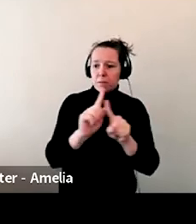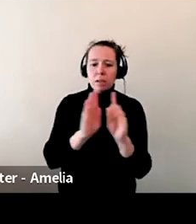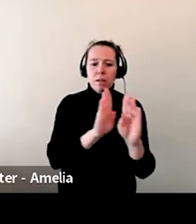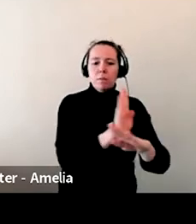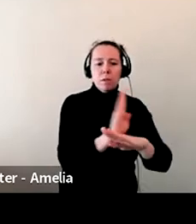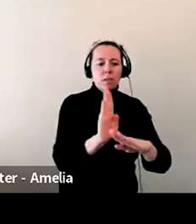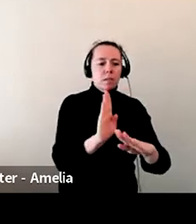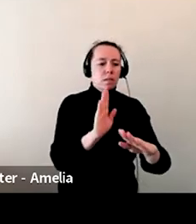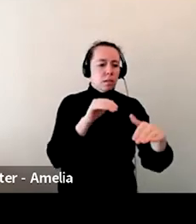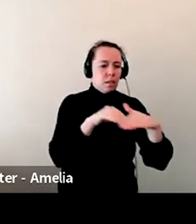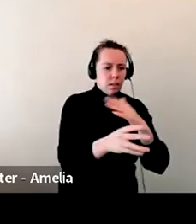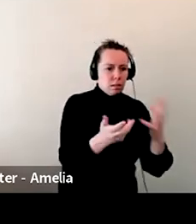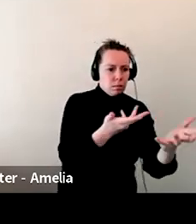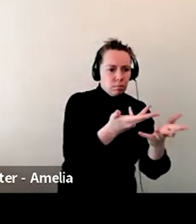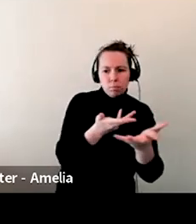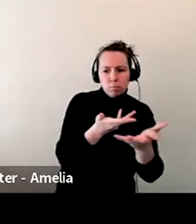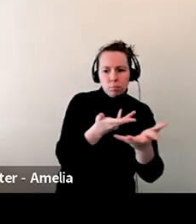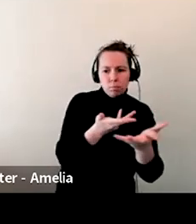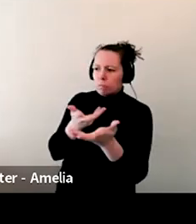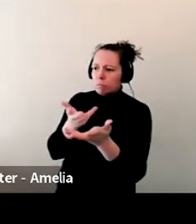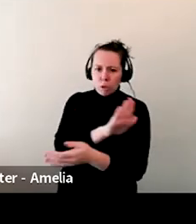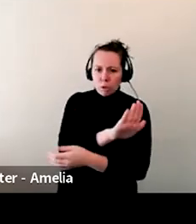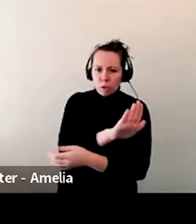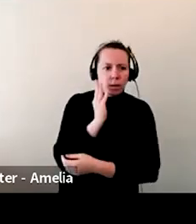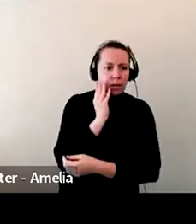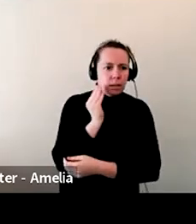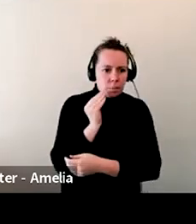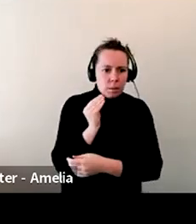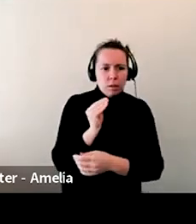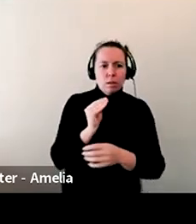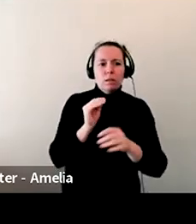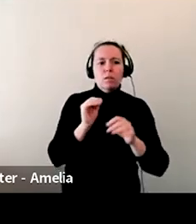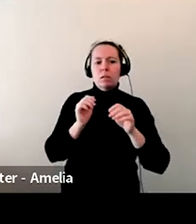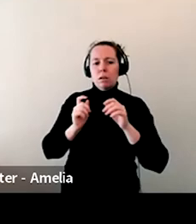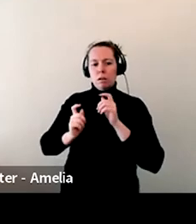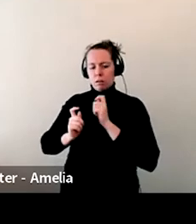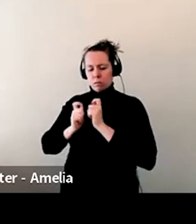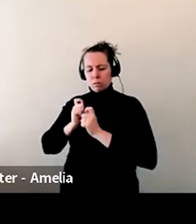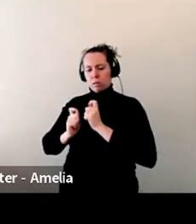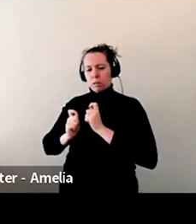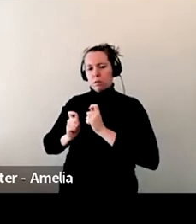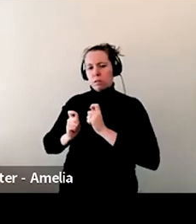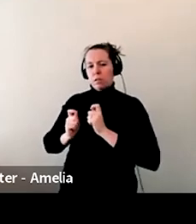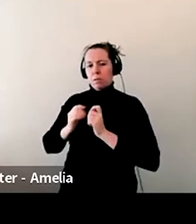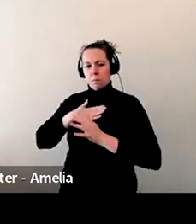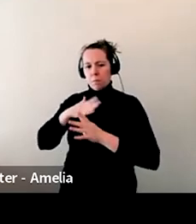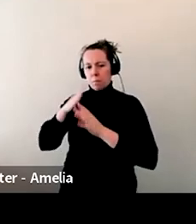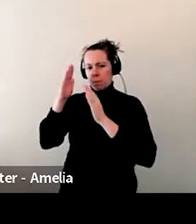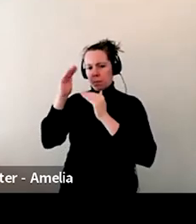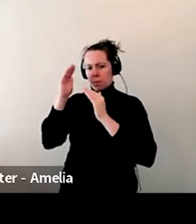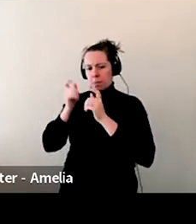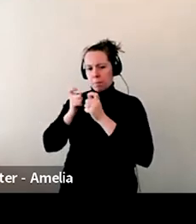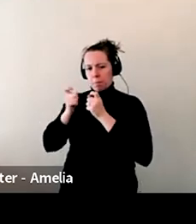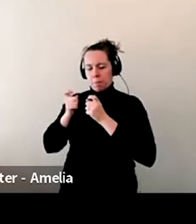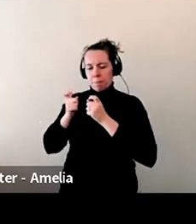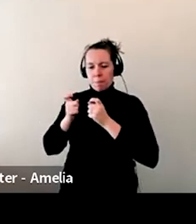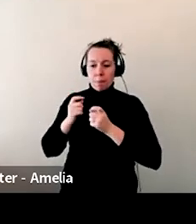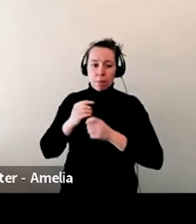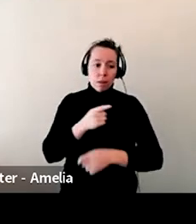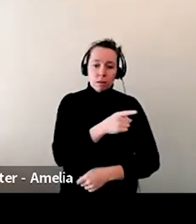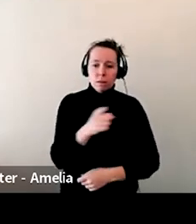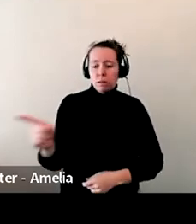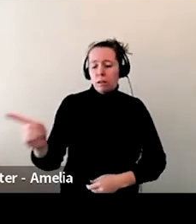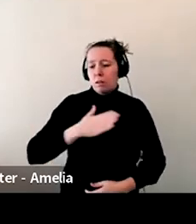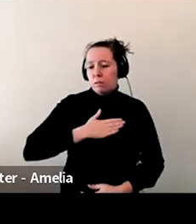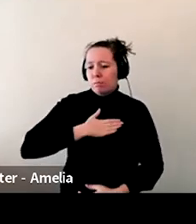talked to a few other independent bookstore owners in similar size towns to, and they were very generous to share their knowledge